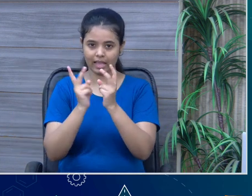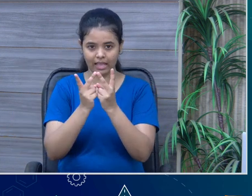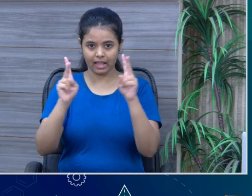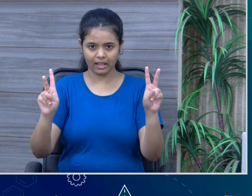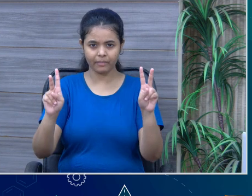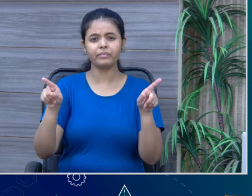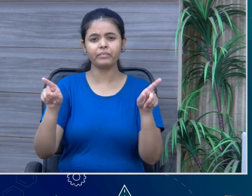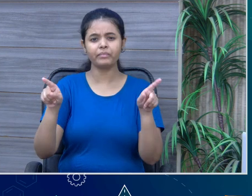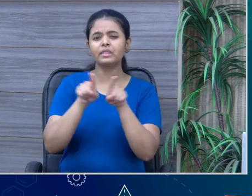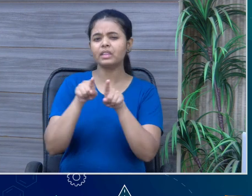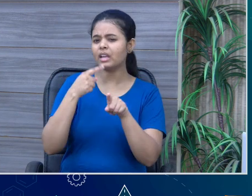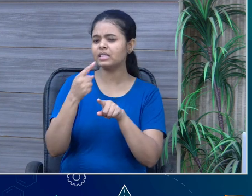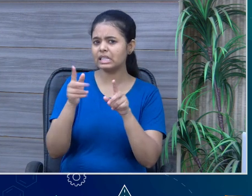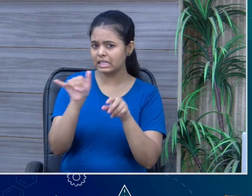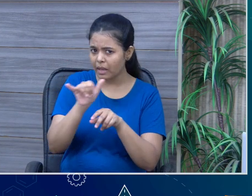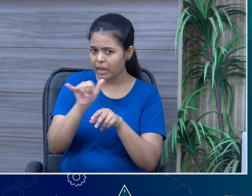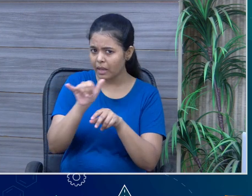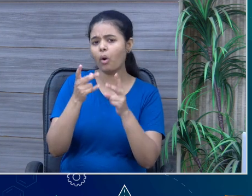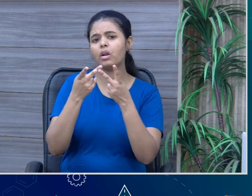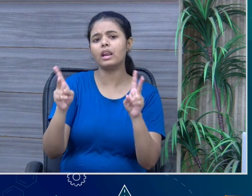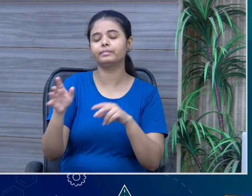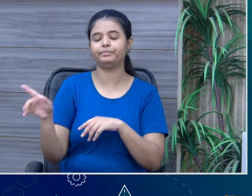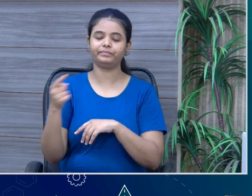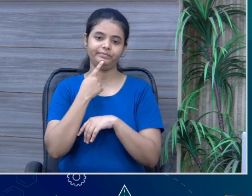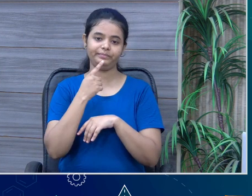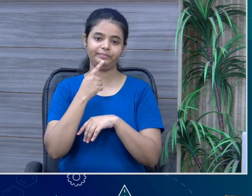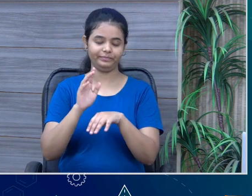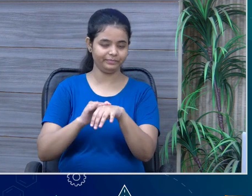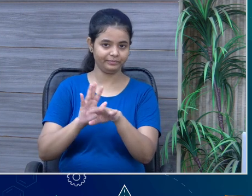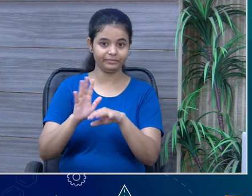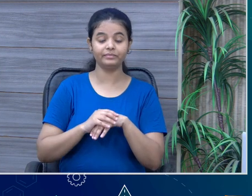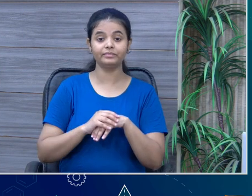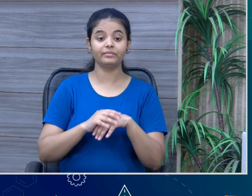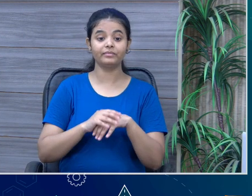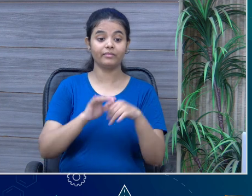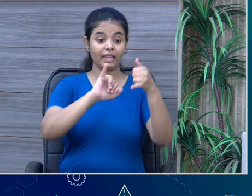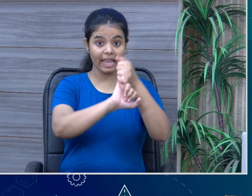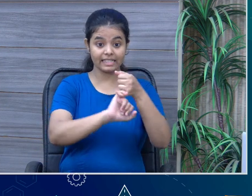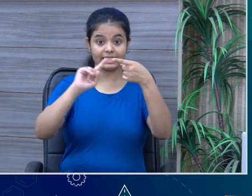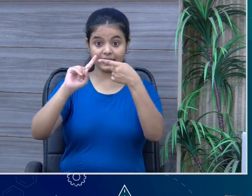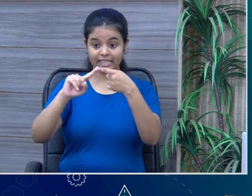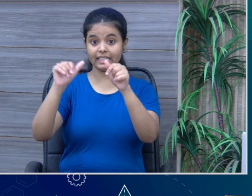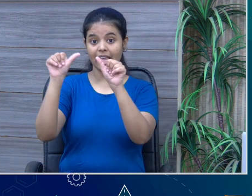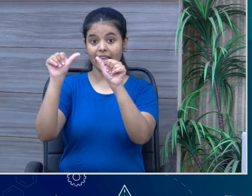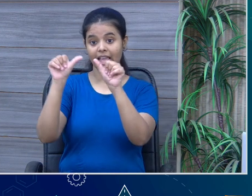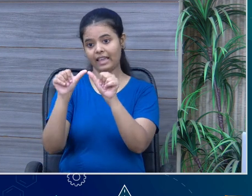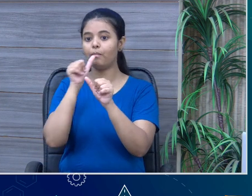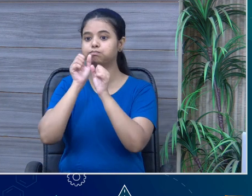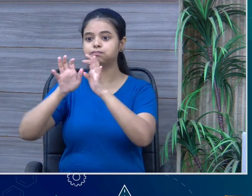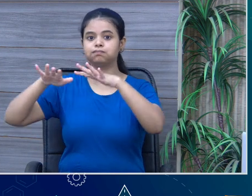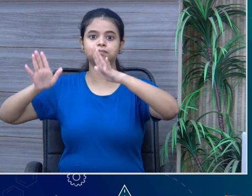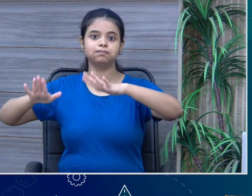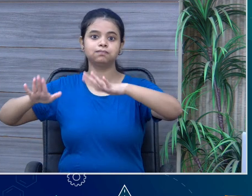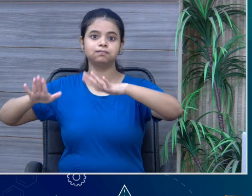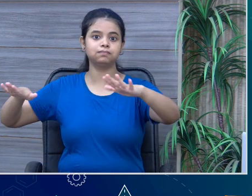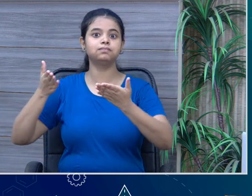these two similar? What is the difference? C, the word is S-E-A. It's about a big